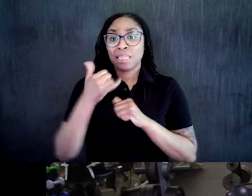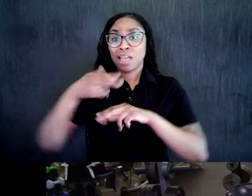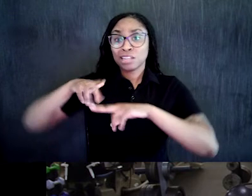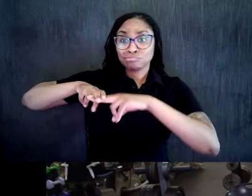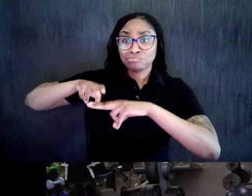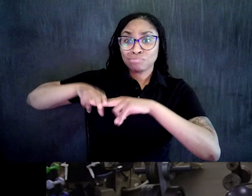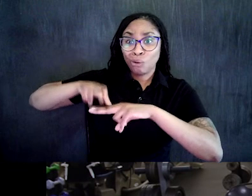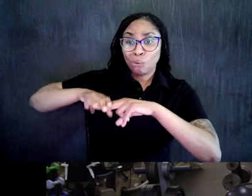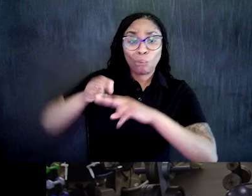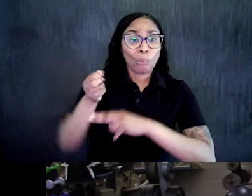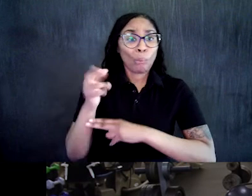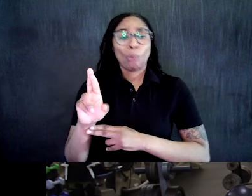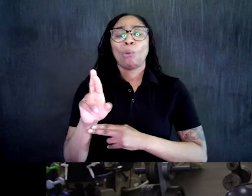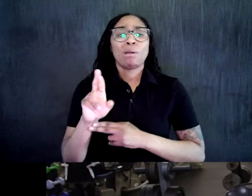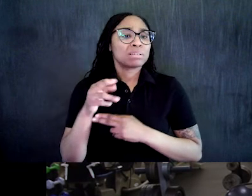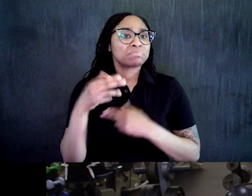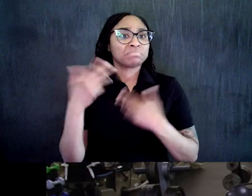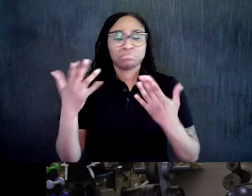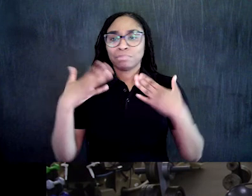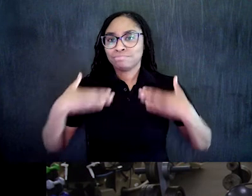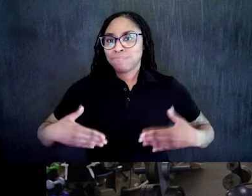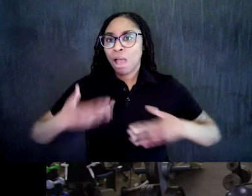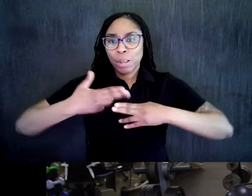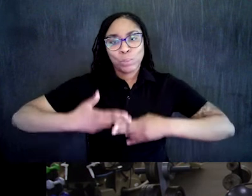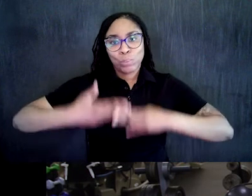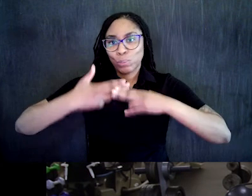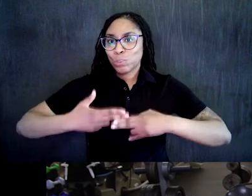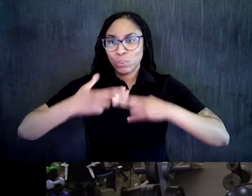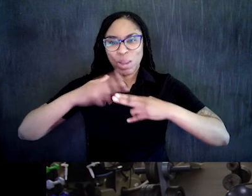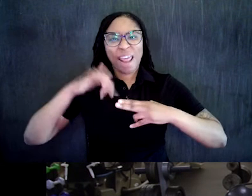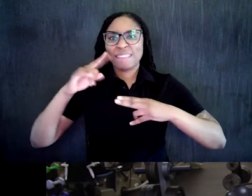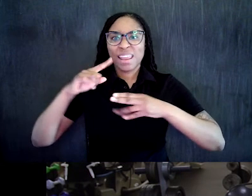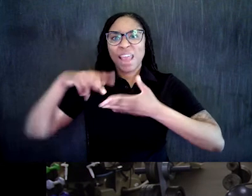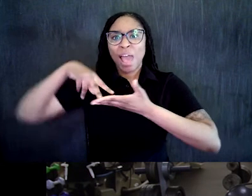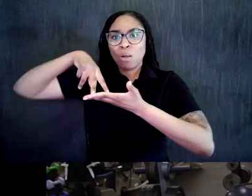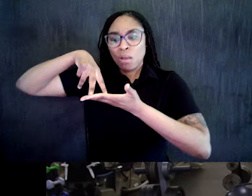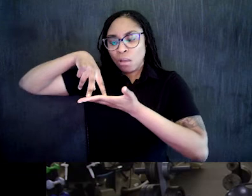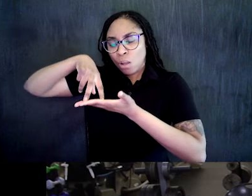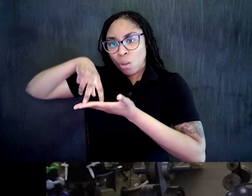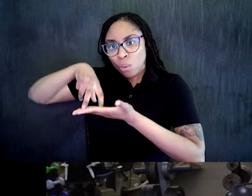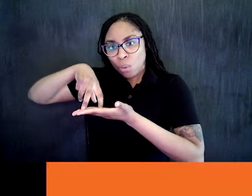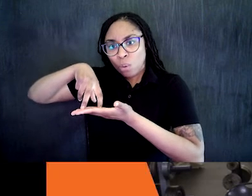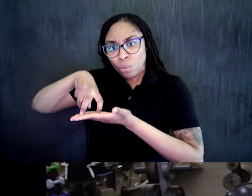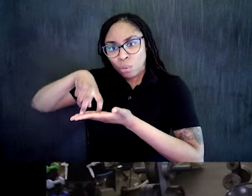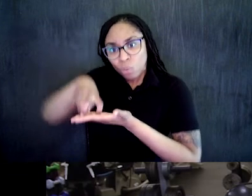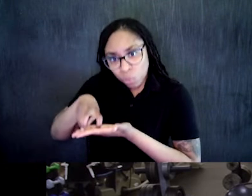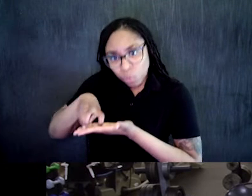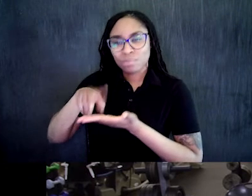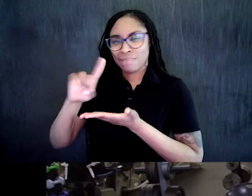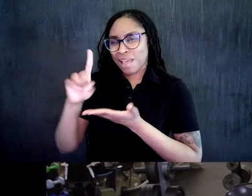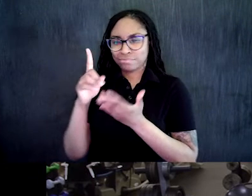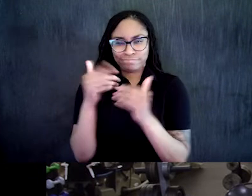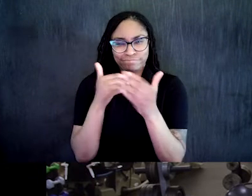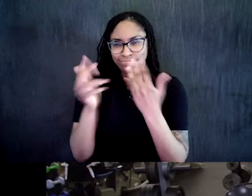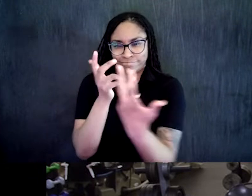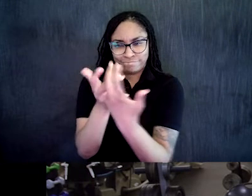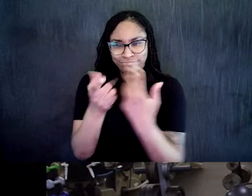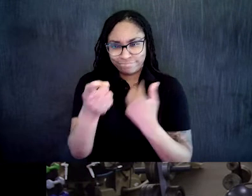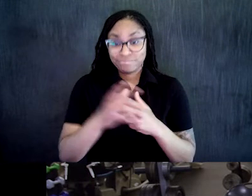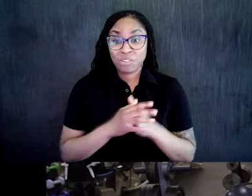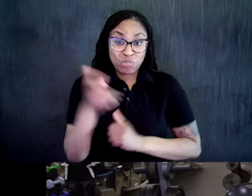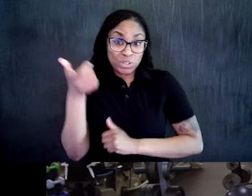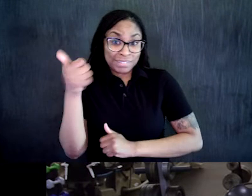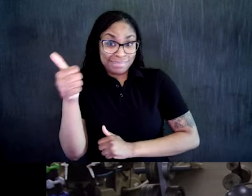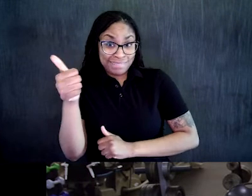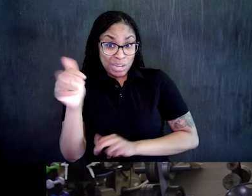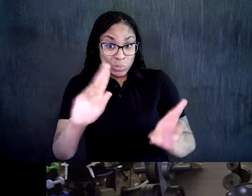a carpet that you can lie down that's soft, use that. Otherwise, you can stick with just the upper body once. Enjoy. So for this first exercise, we're going to do some